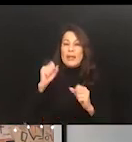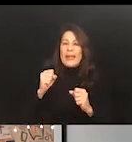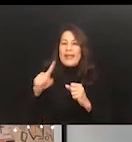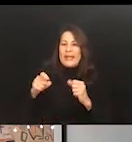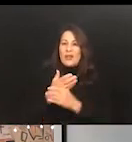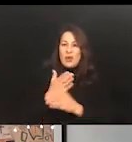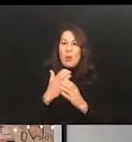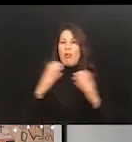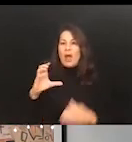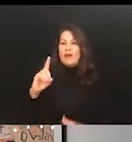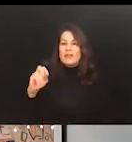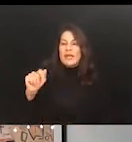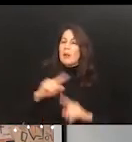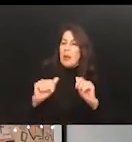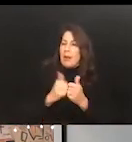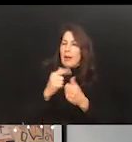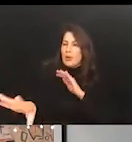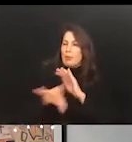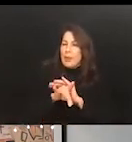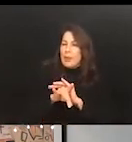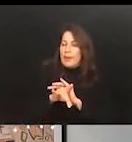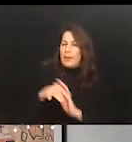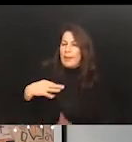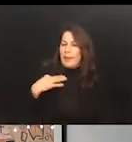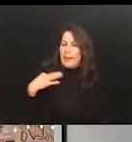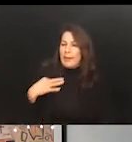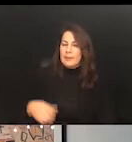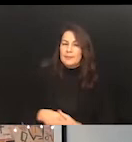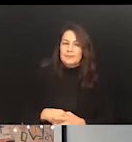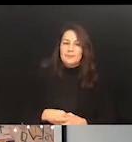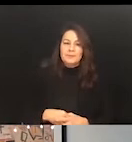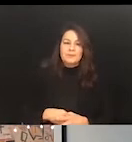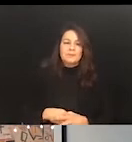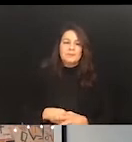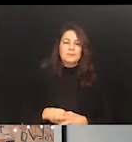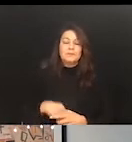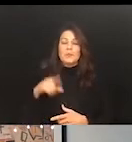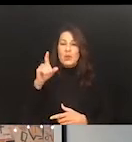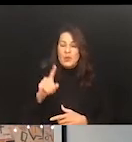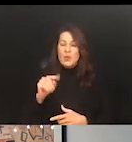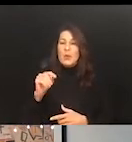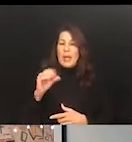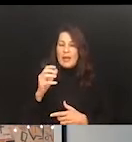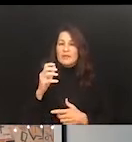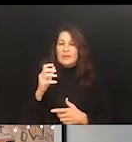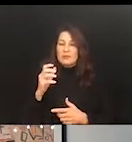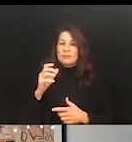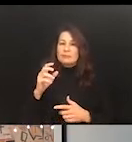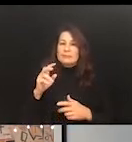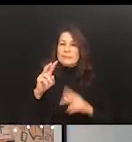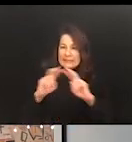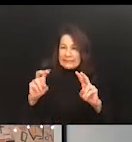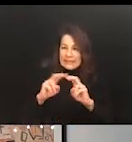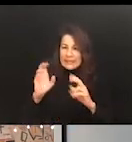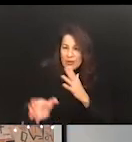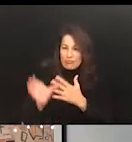you know, really looking at a set of evaluation criteria and then evaluating the candidates, but then